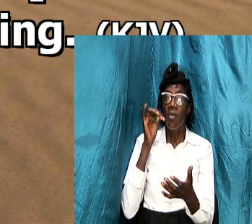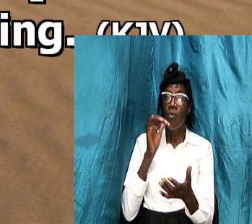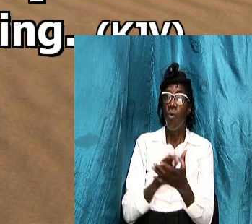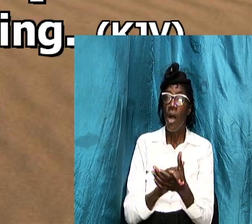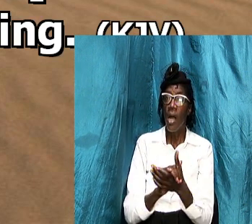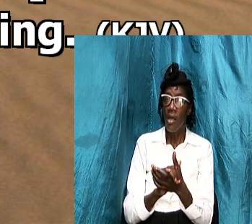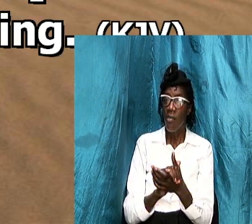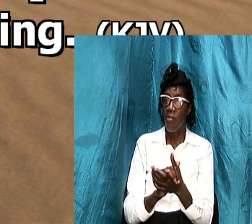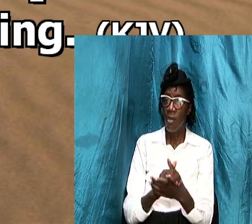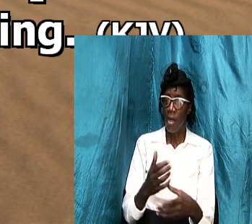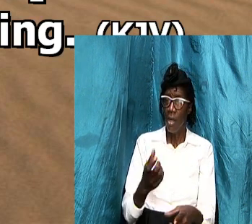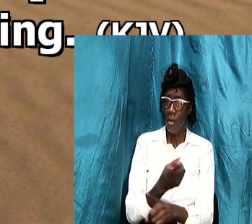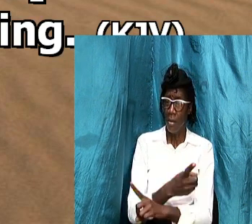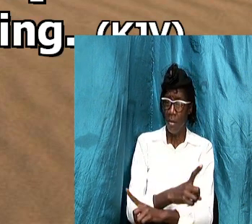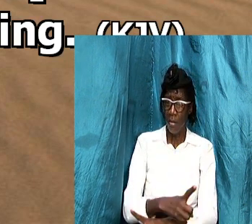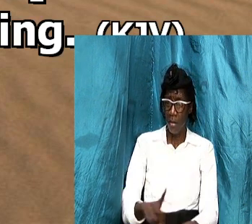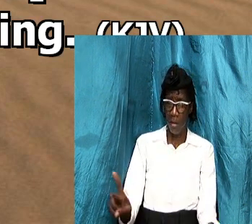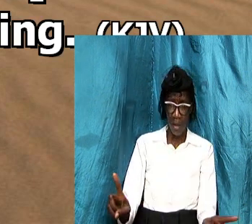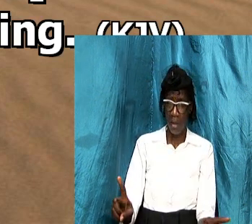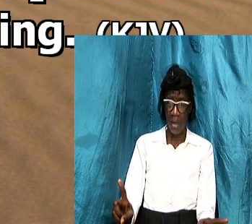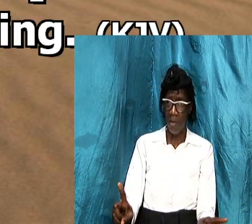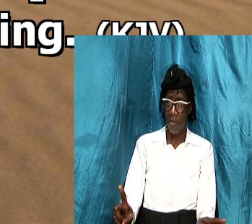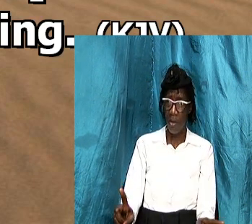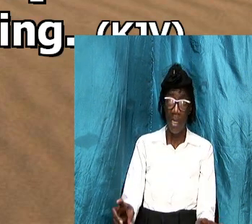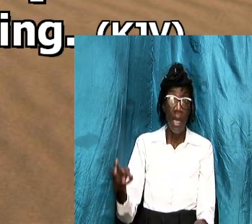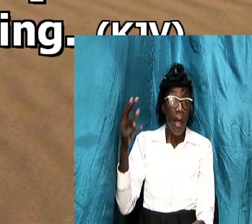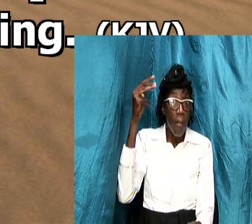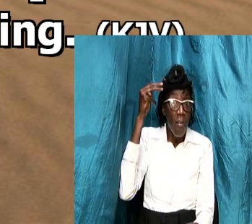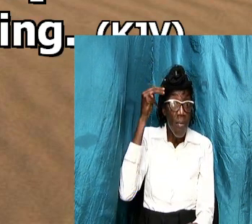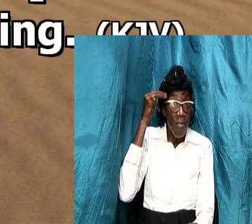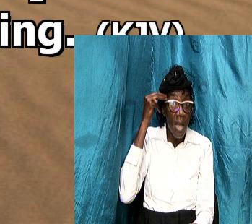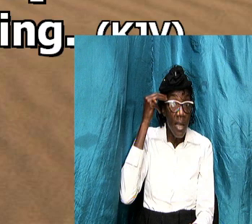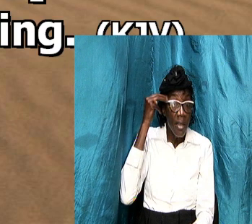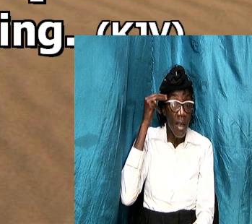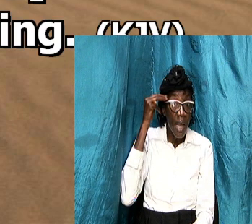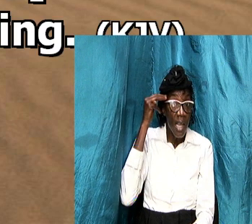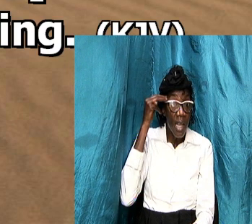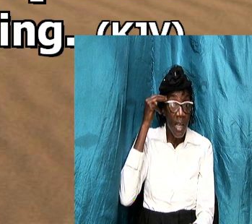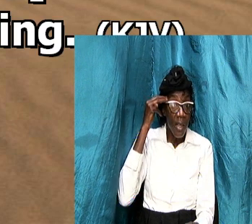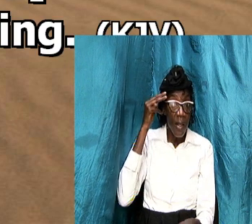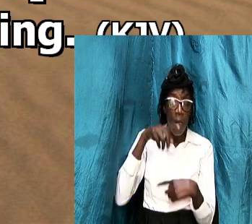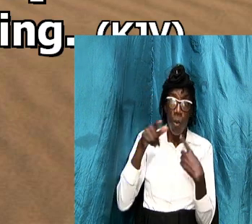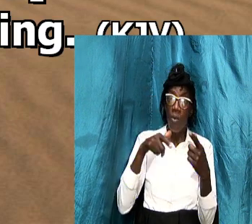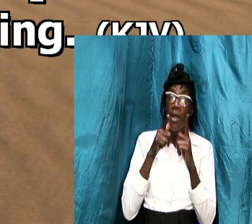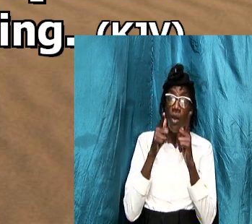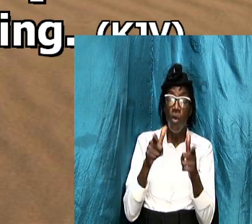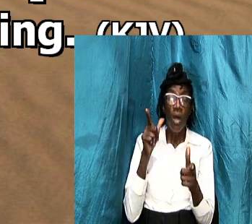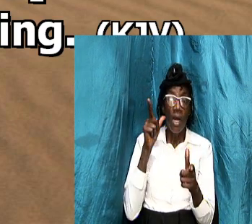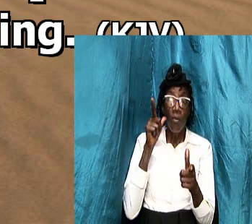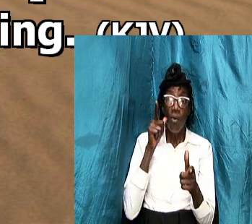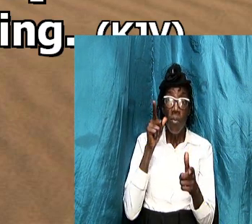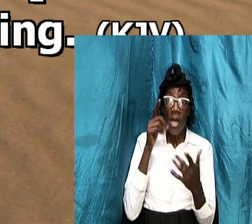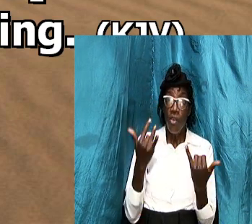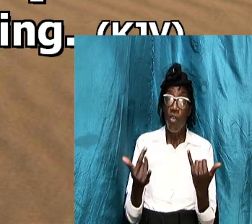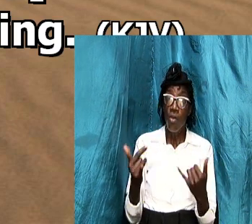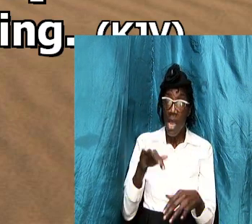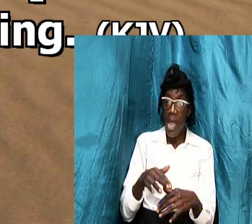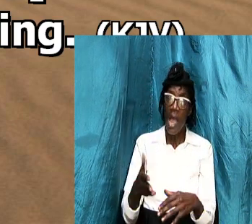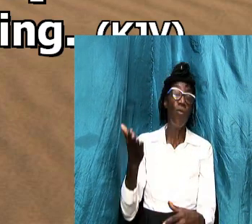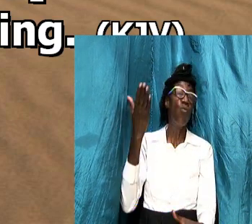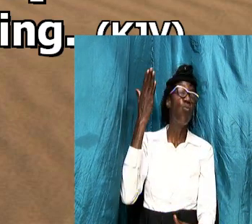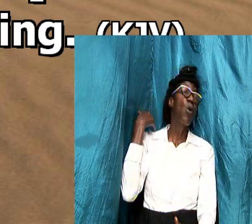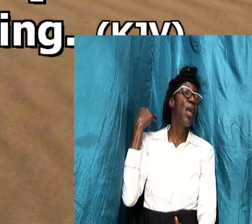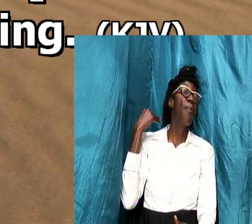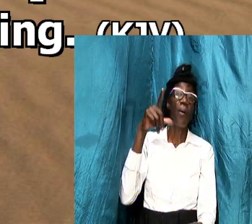syria to the husband mentally when we look at women today and way back we find out that